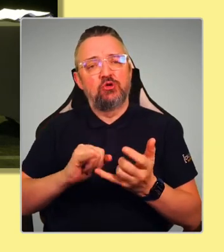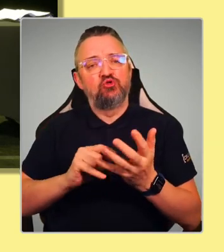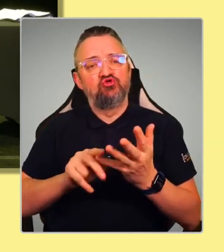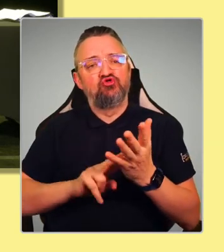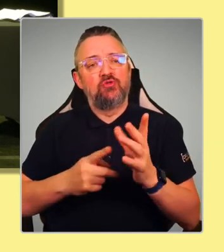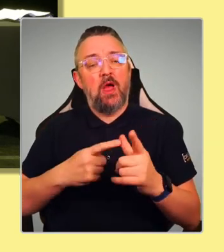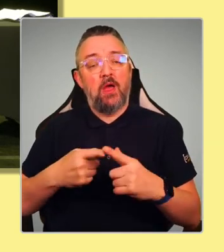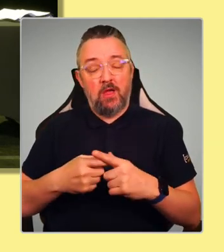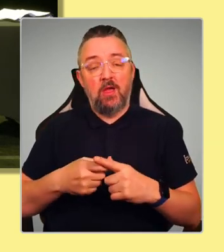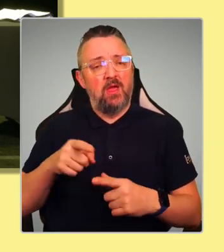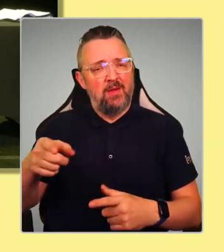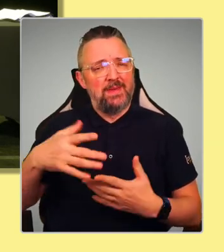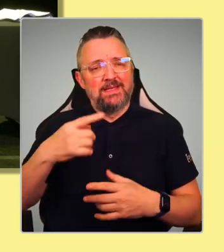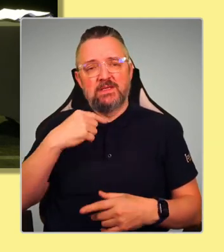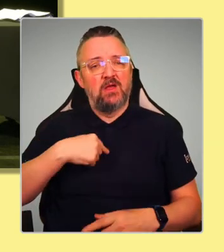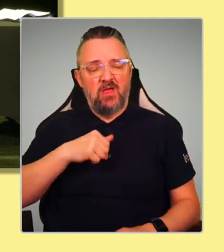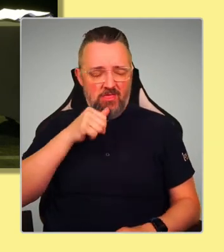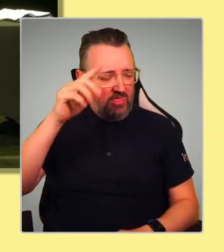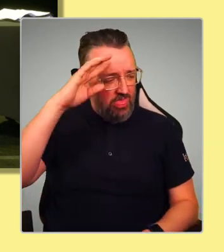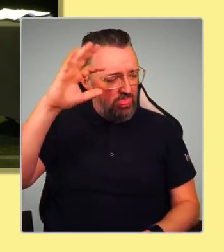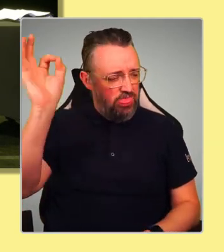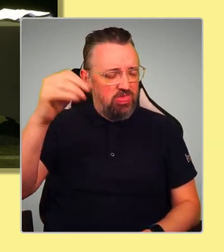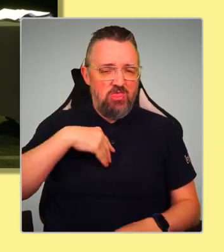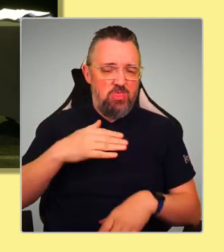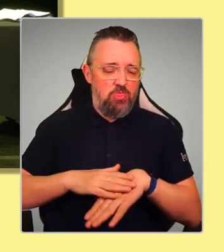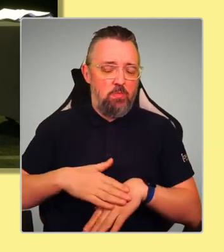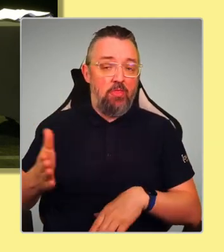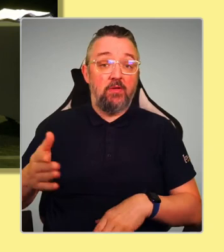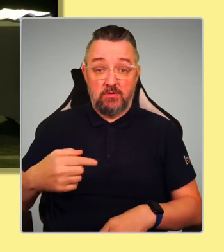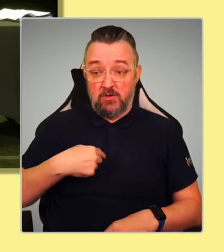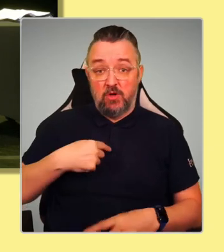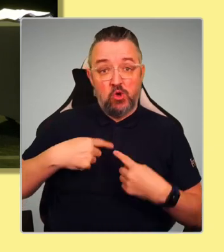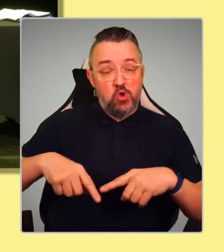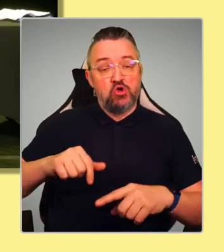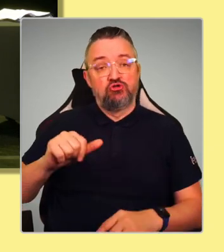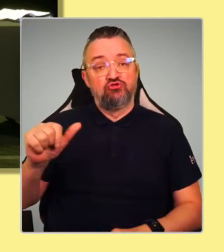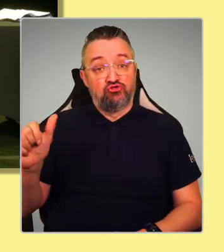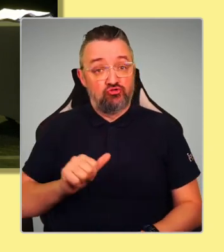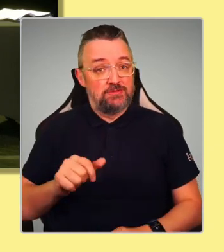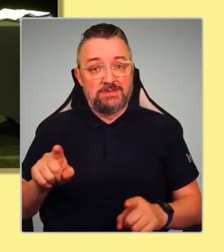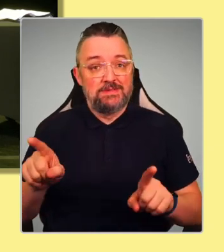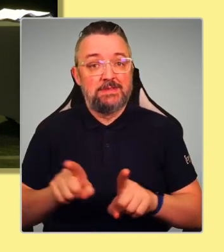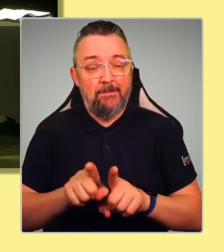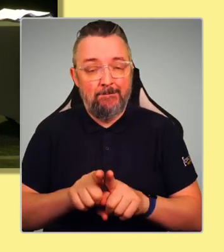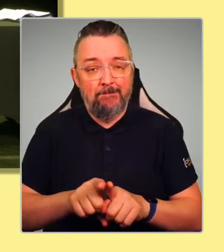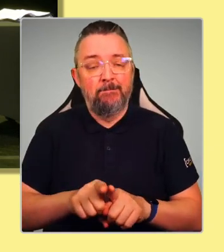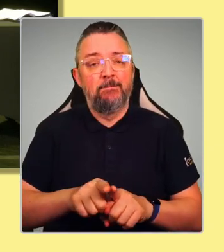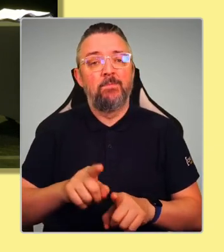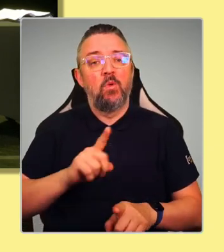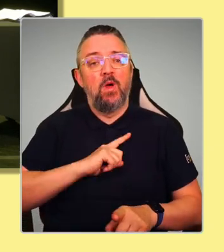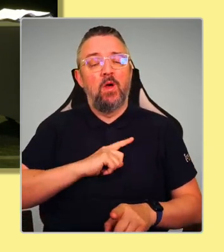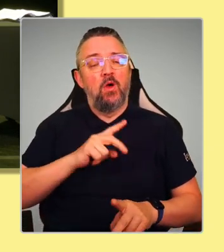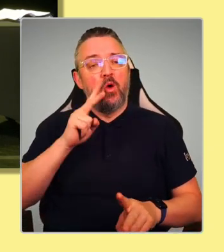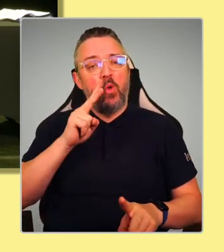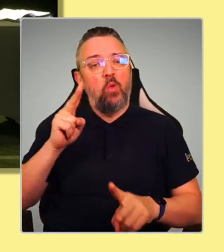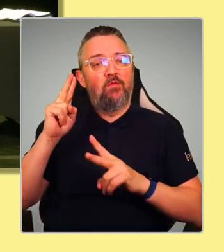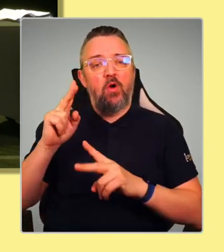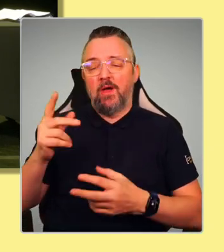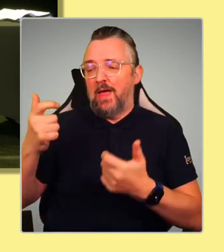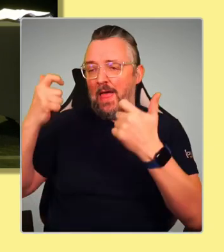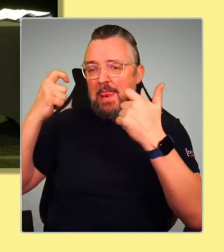in the sense that this kind of gradualist approach, looking for legal affirmation, legal permission,